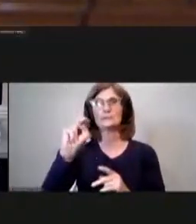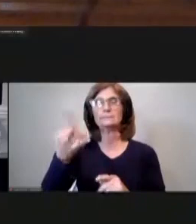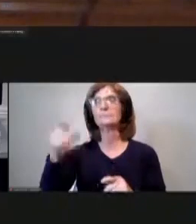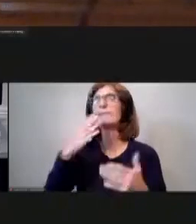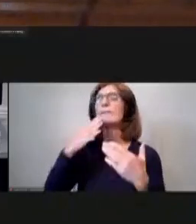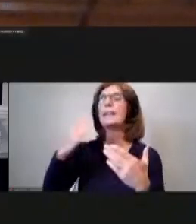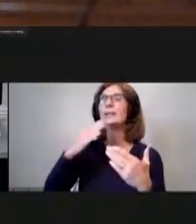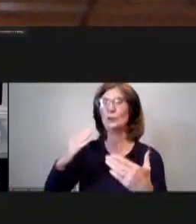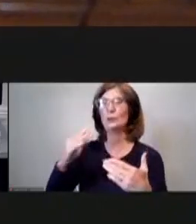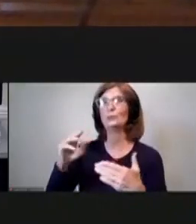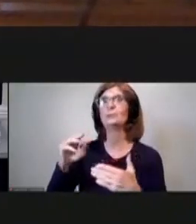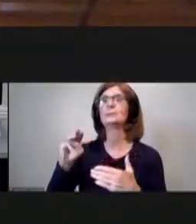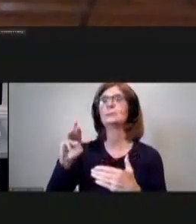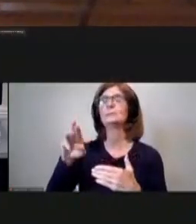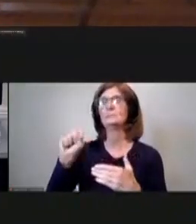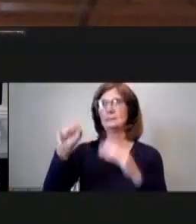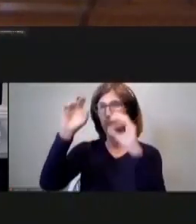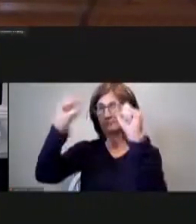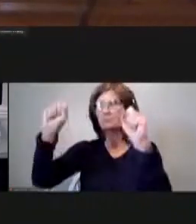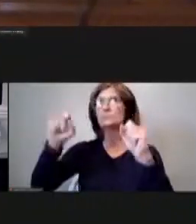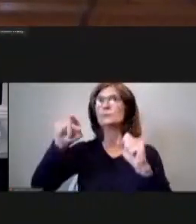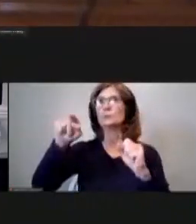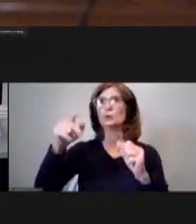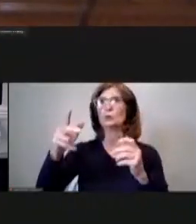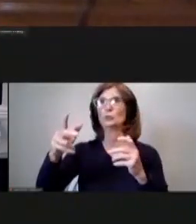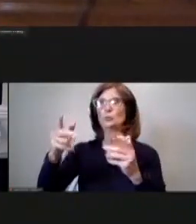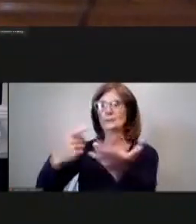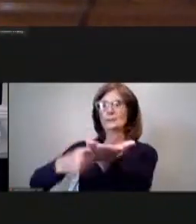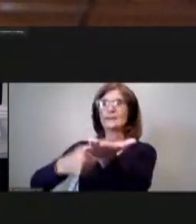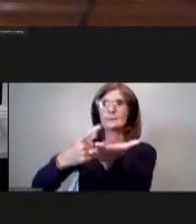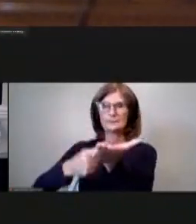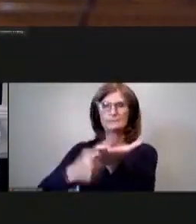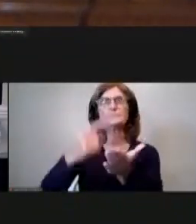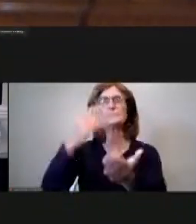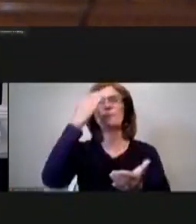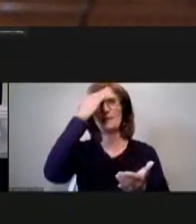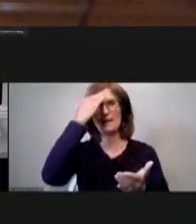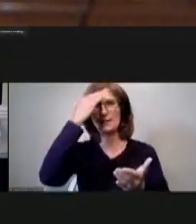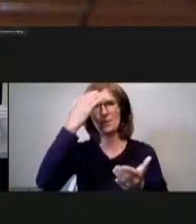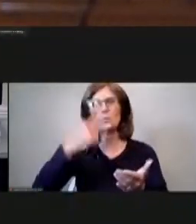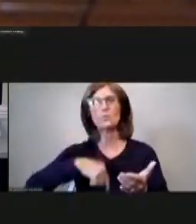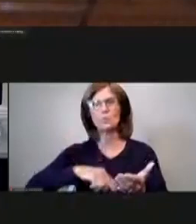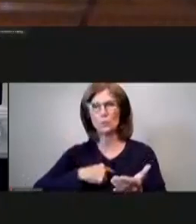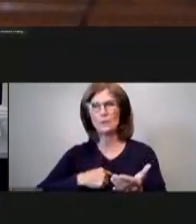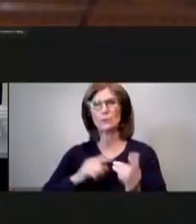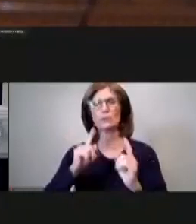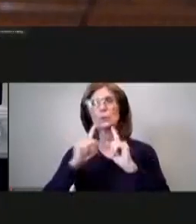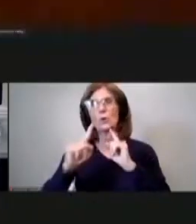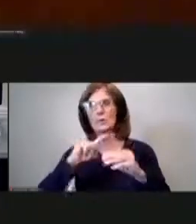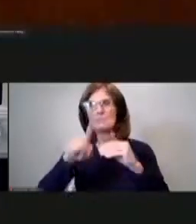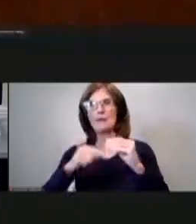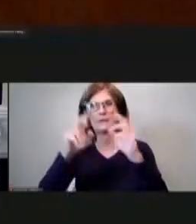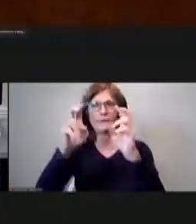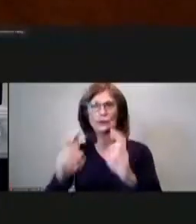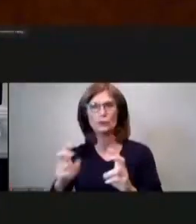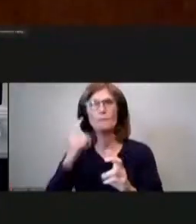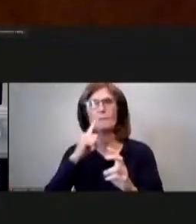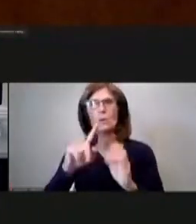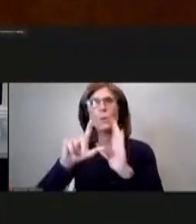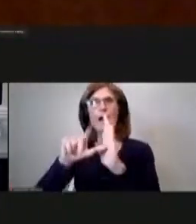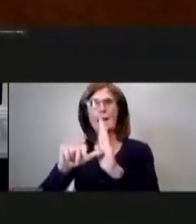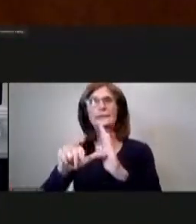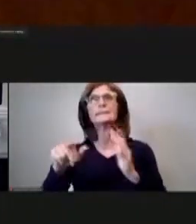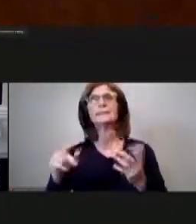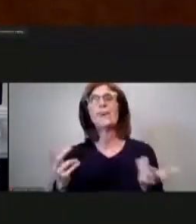madam president for in this legislation for and i know we were talking about um this issue for a little bit and figure out what to do so